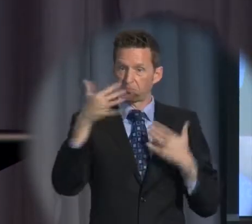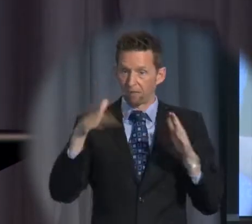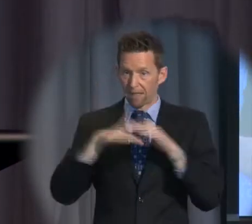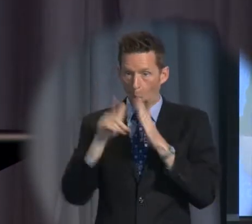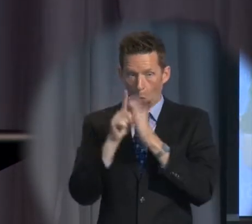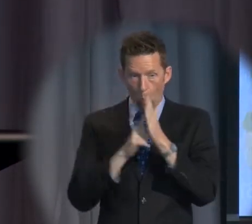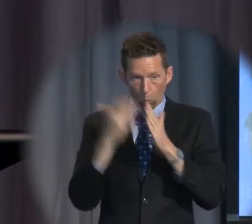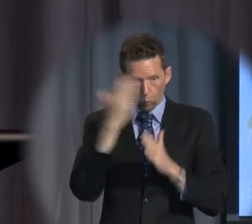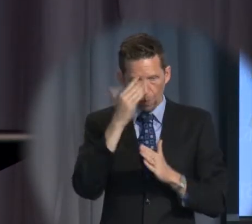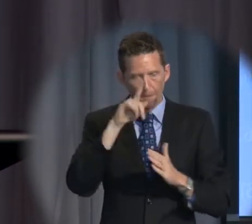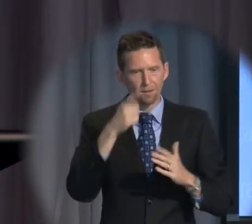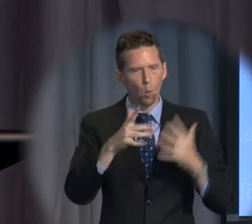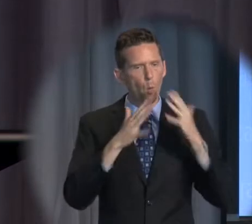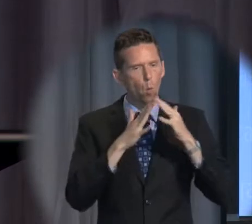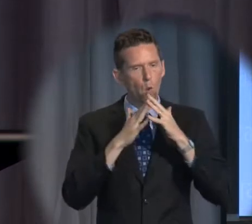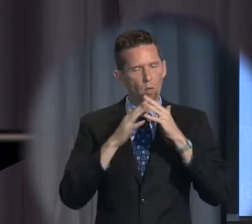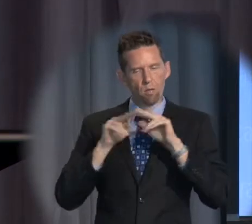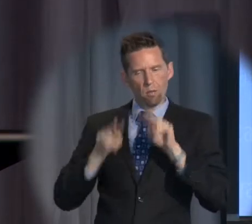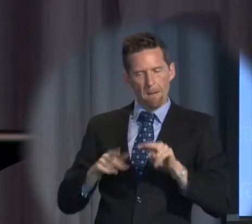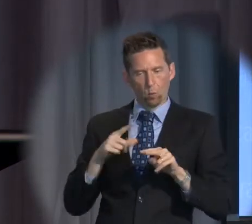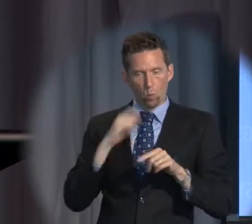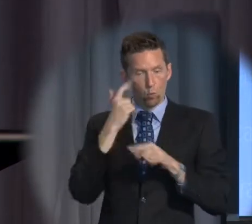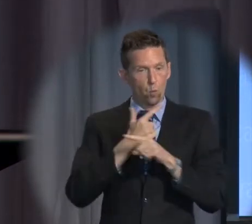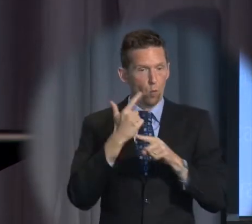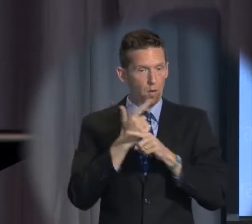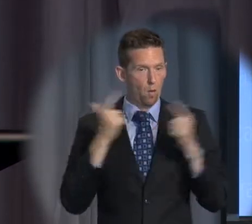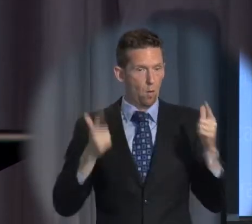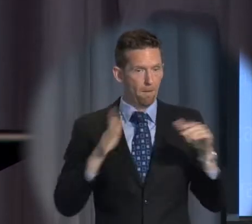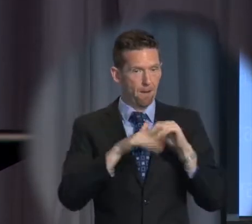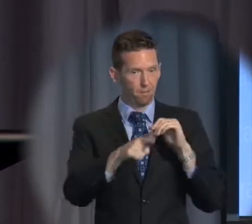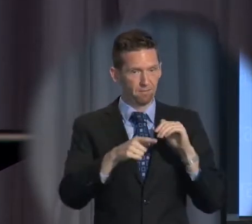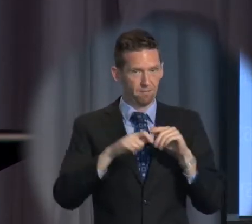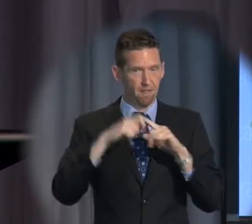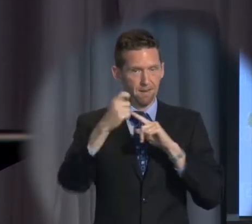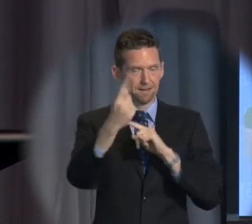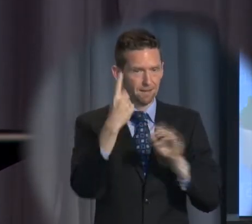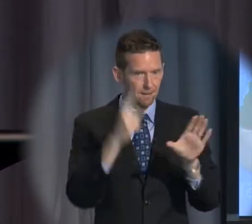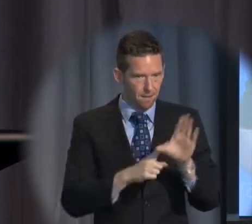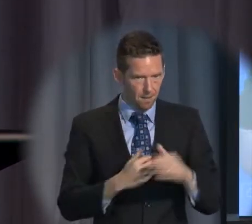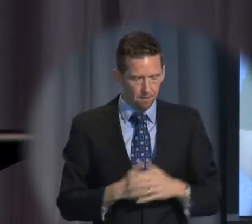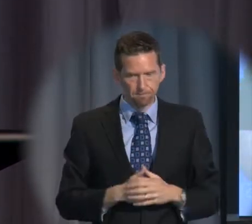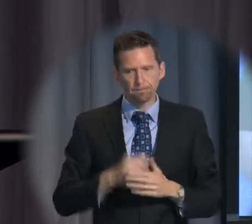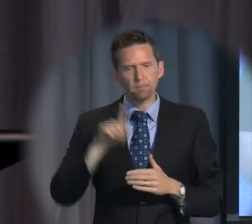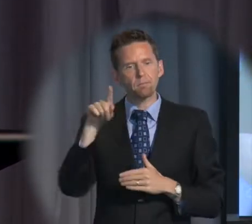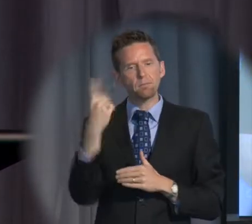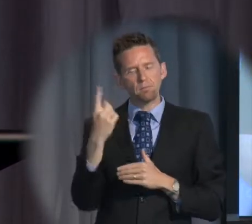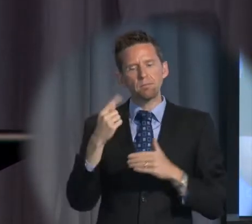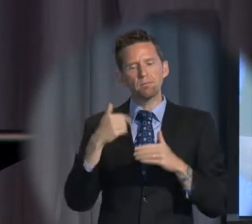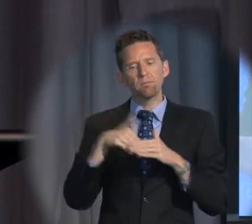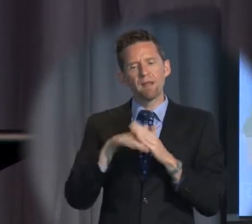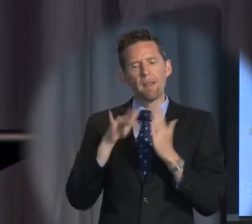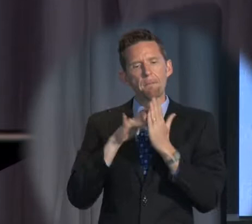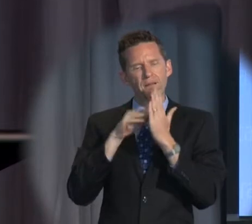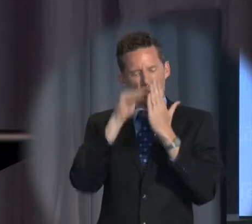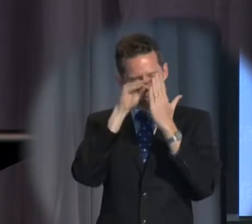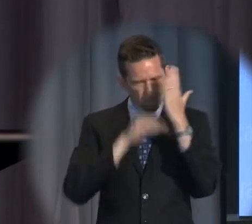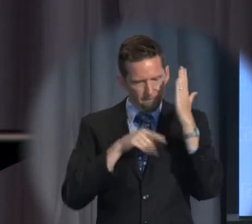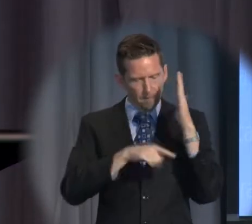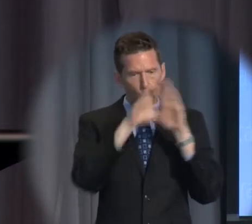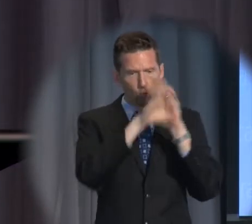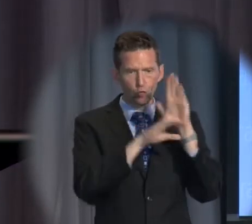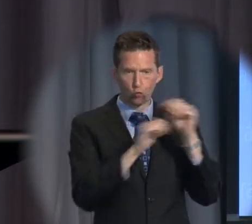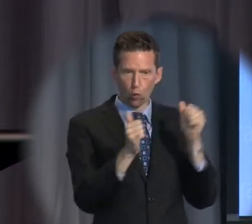school, but it's worth a look given that we're going to be talking about it so much in the next year. But buried in the middle of this constitutional document